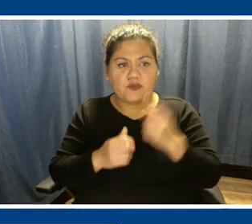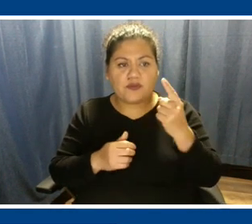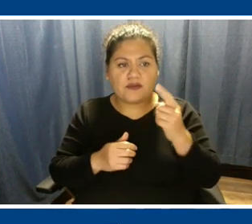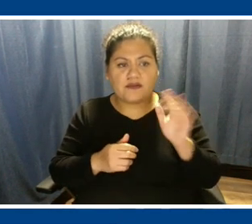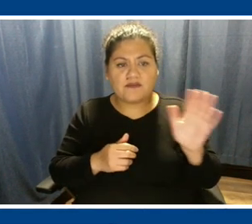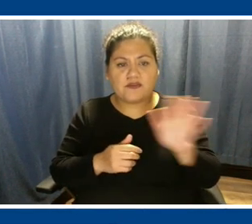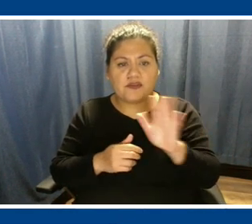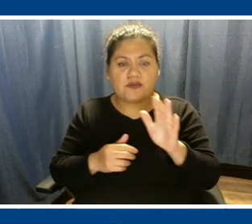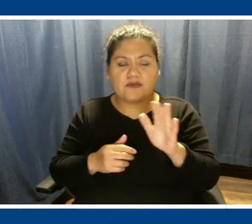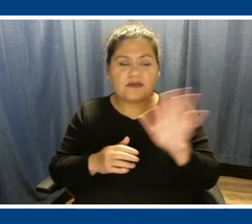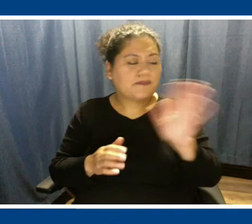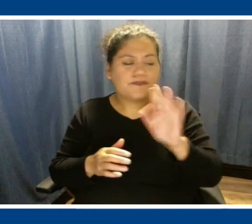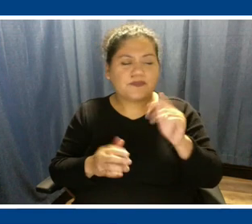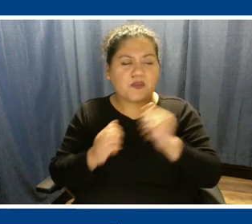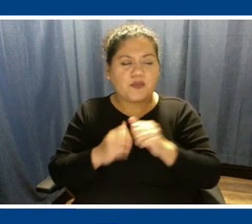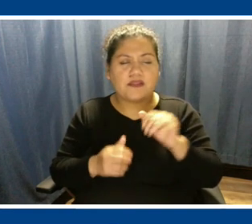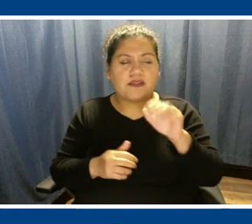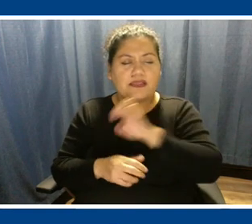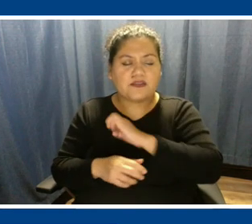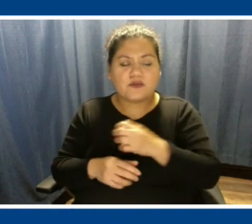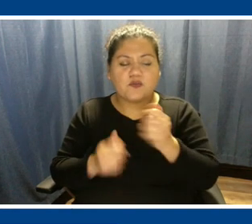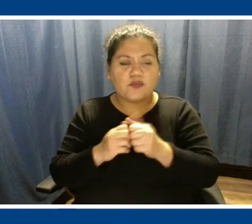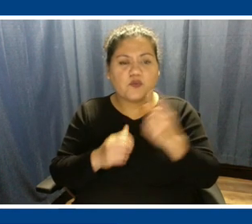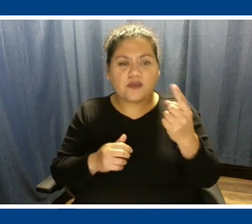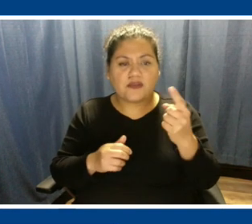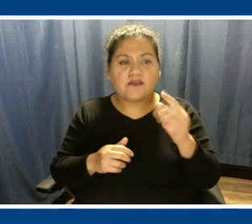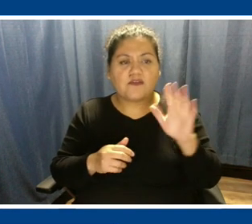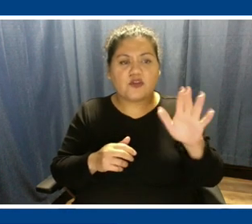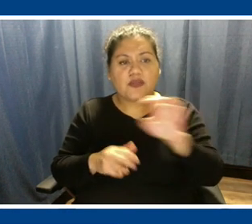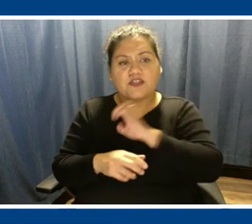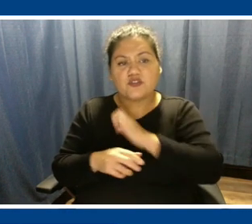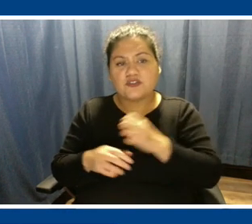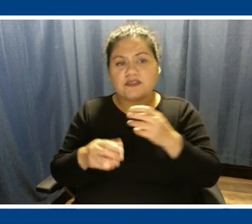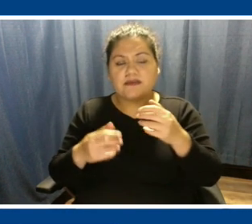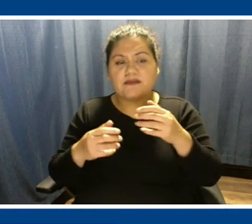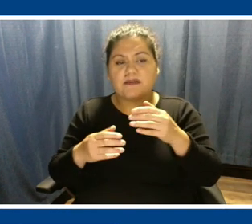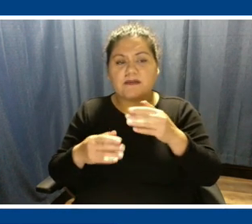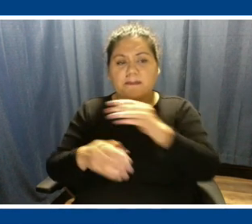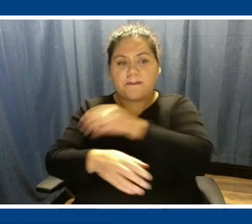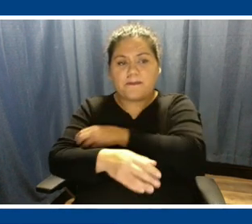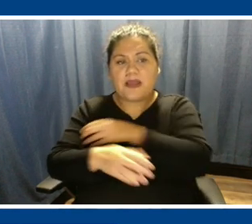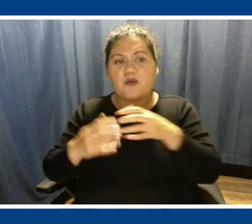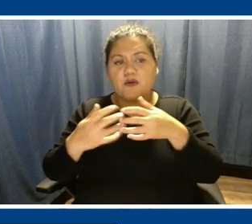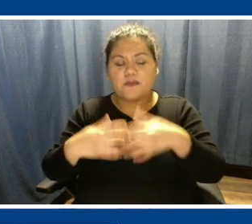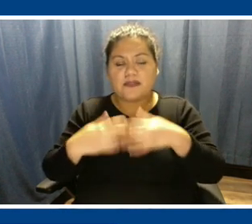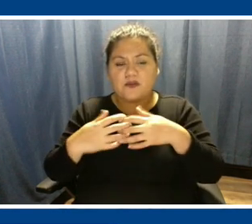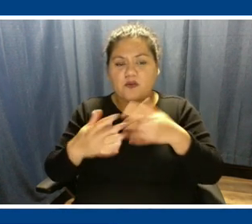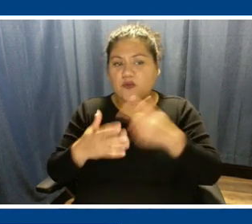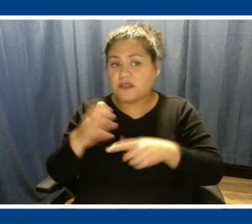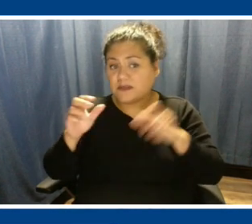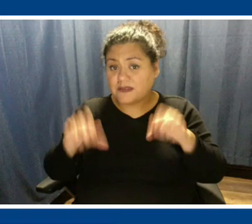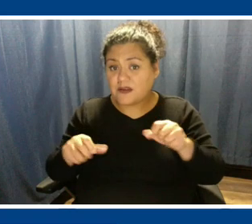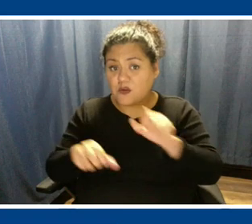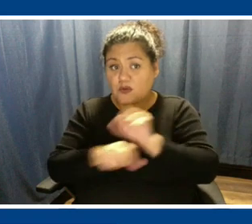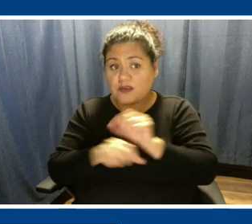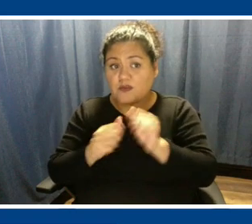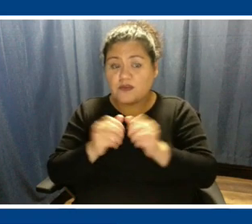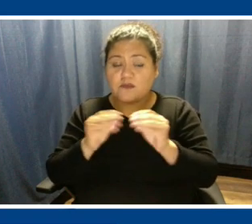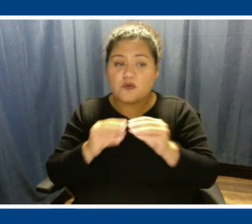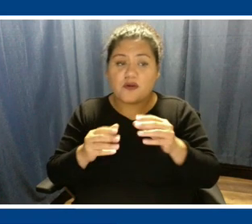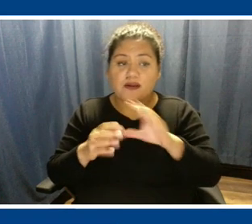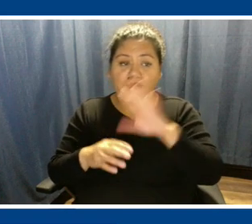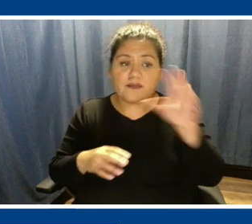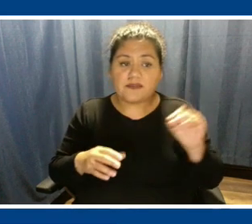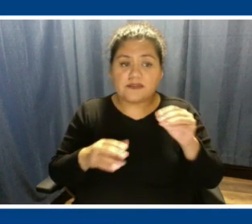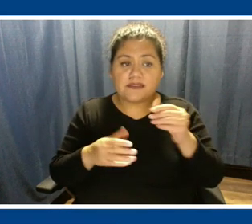energy power plants. What are the possibilities of working with more companies to help lower